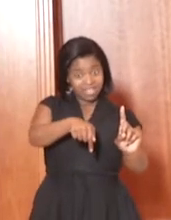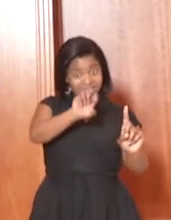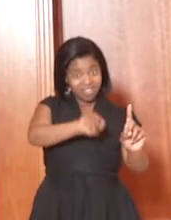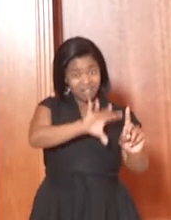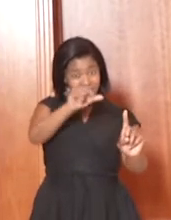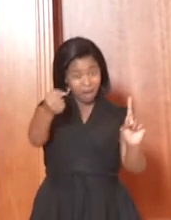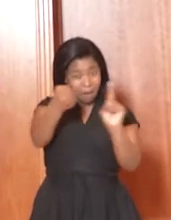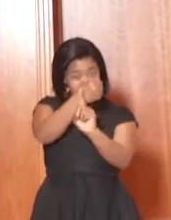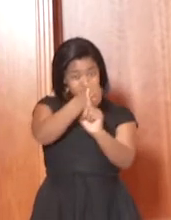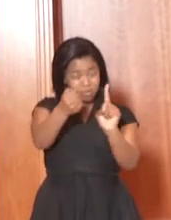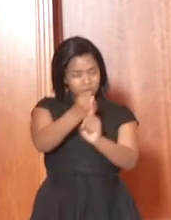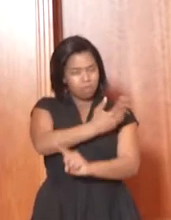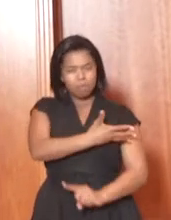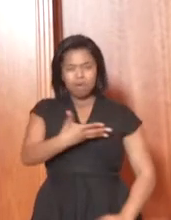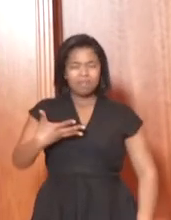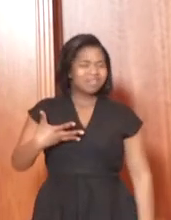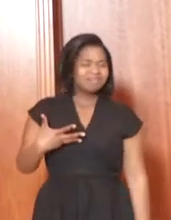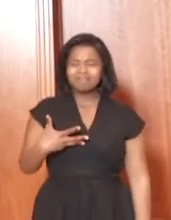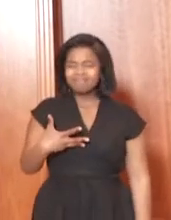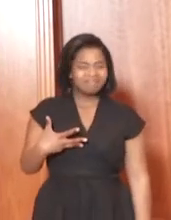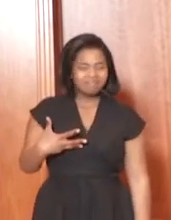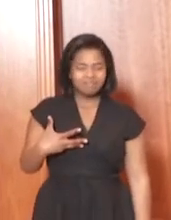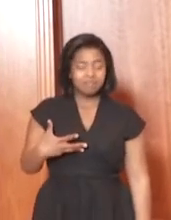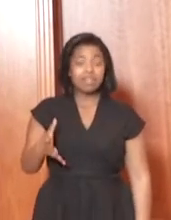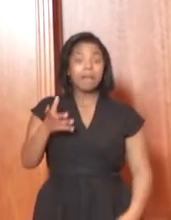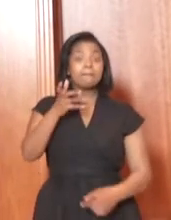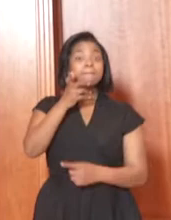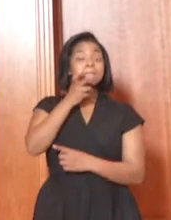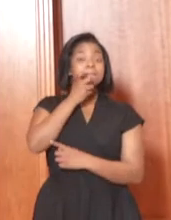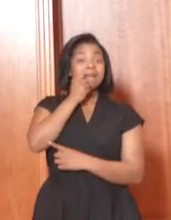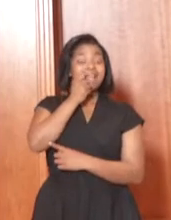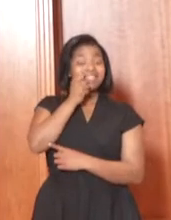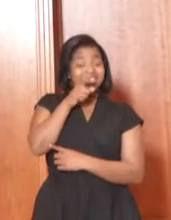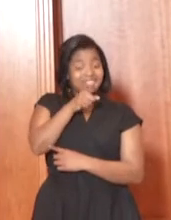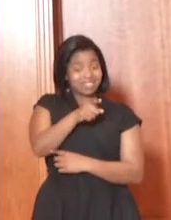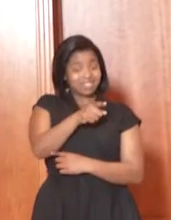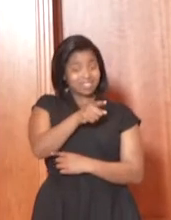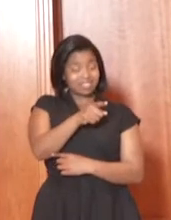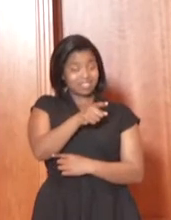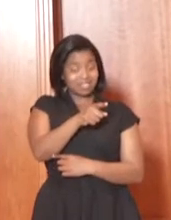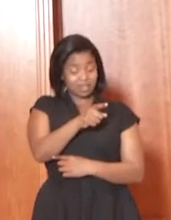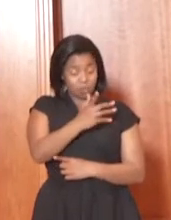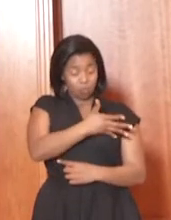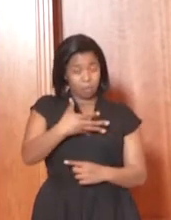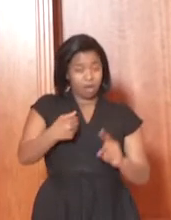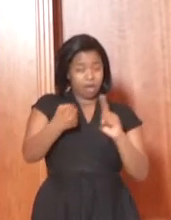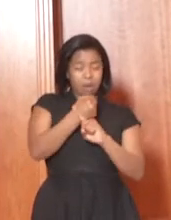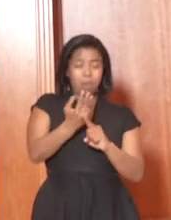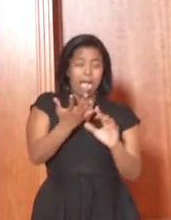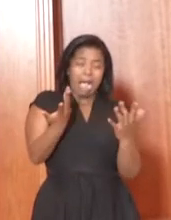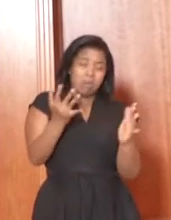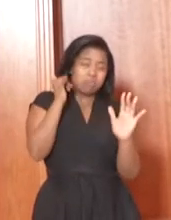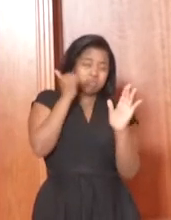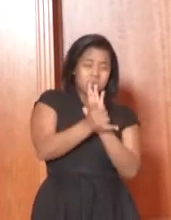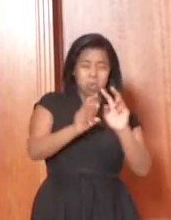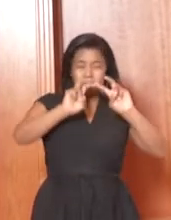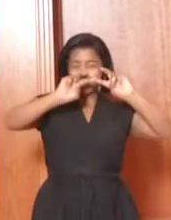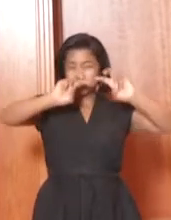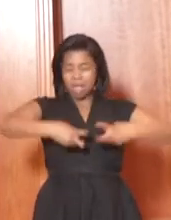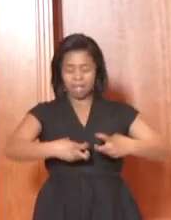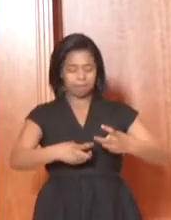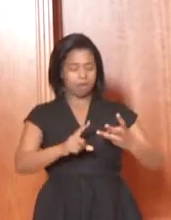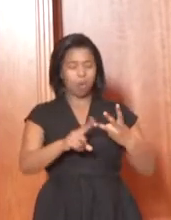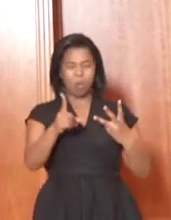the women, the men of our country should not abuse the women of South Africa through either murdering them, raping them,